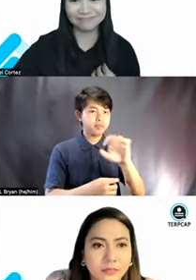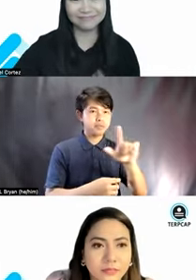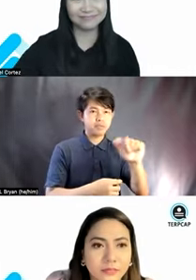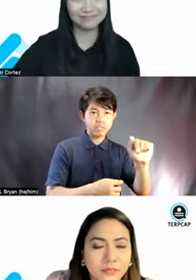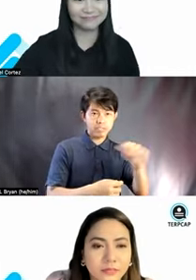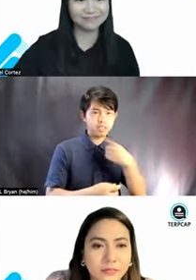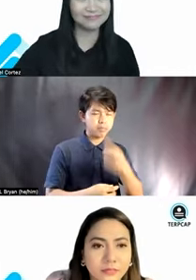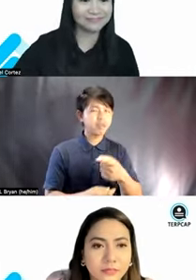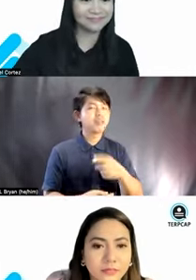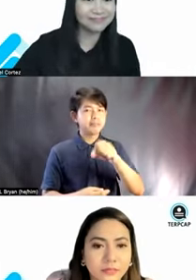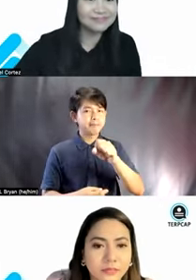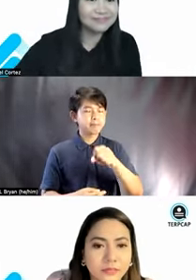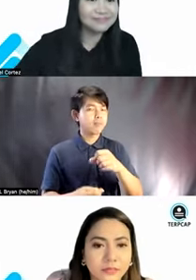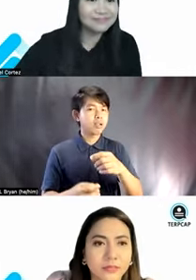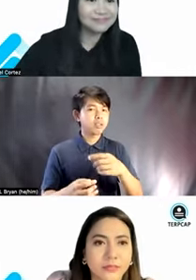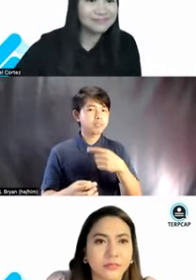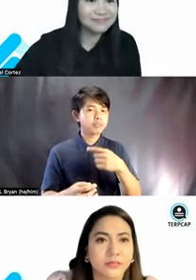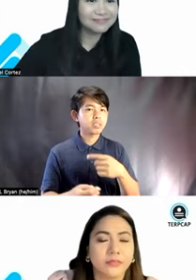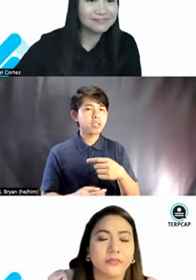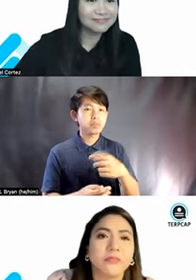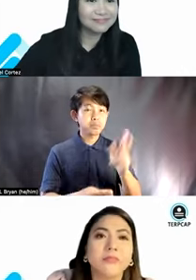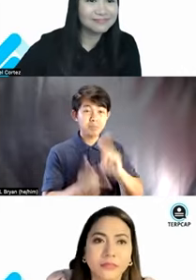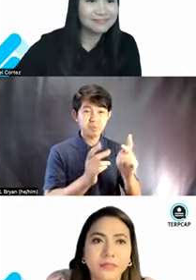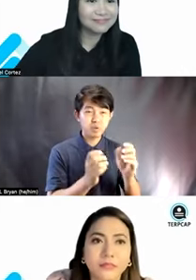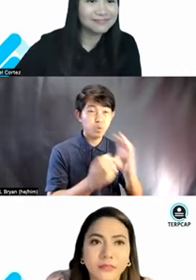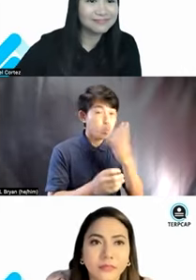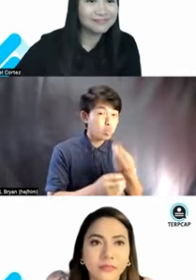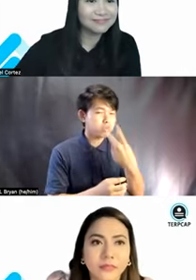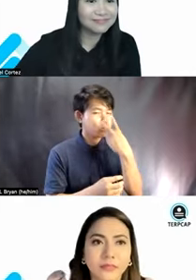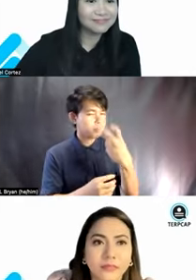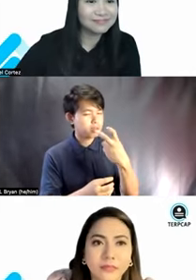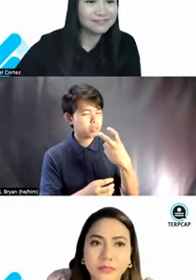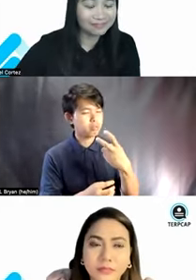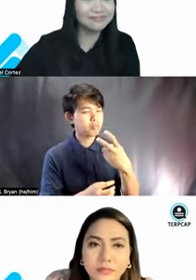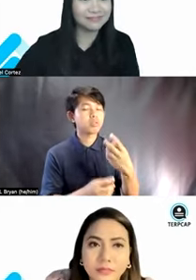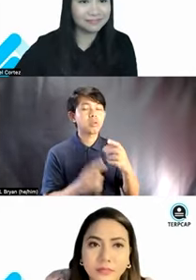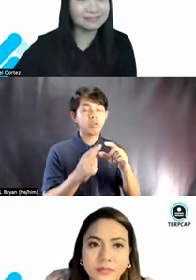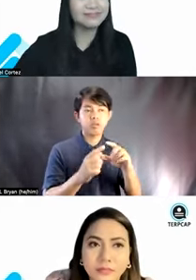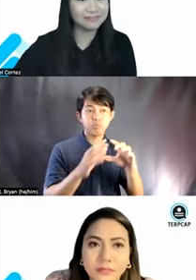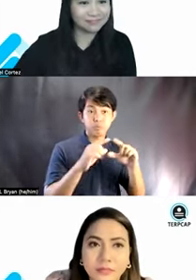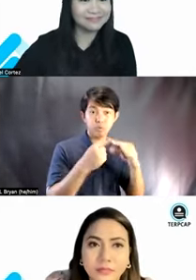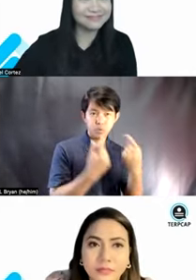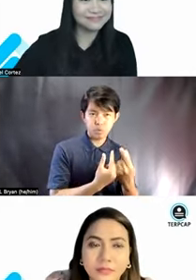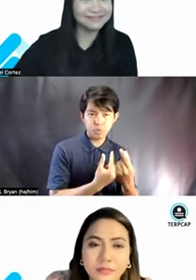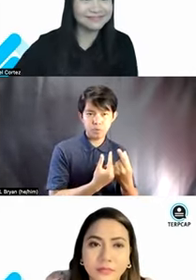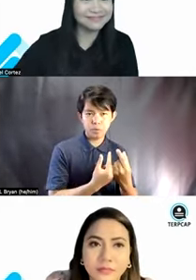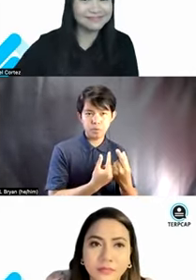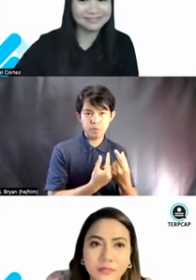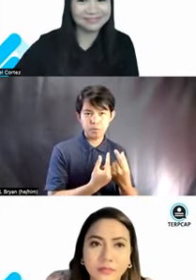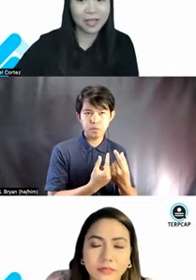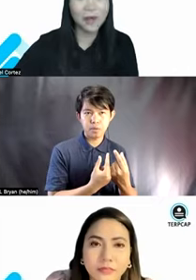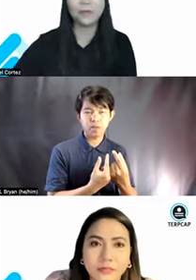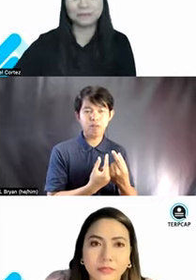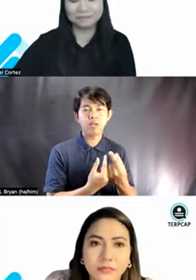in the, on persons with visual impairment, uh, uh, there's no really consensus.